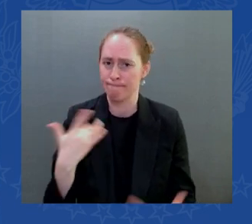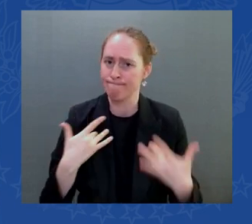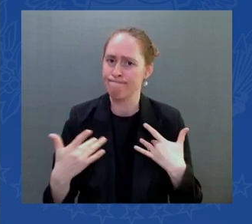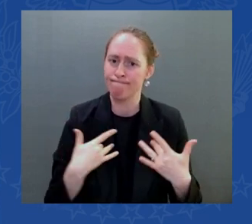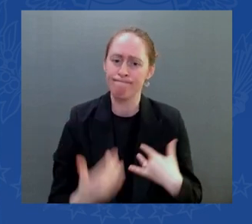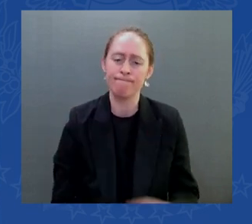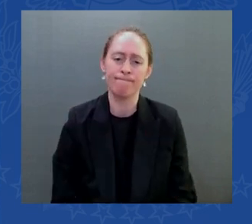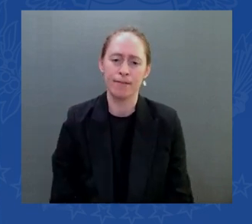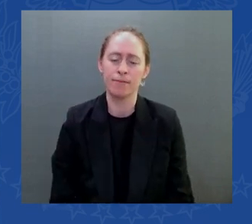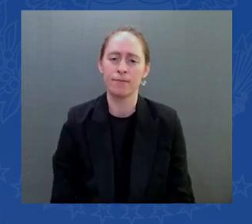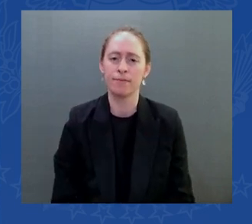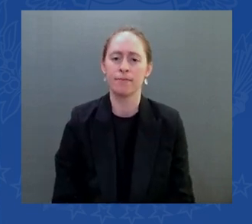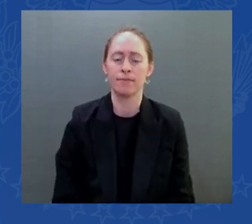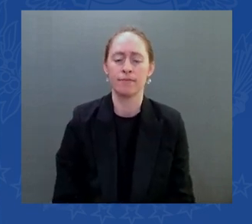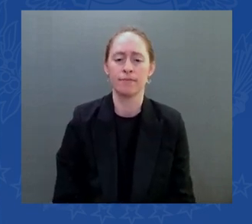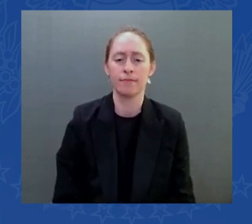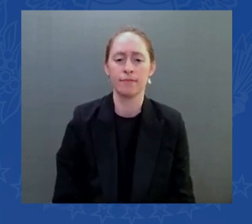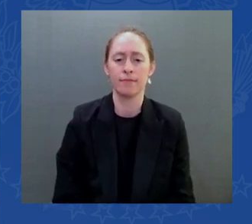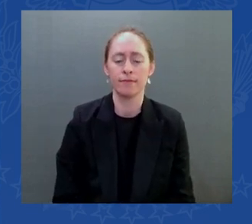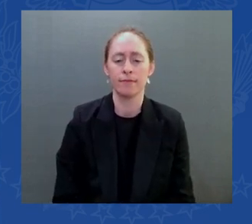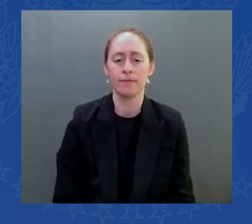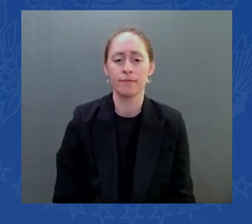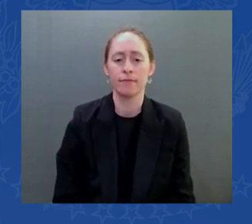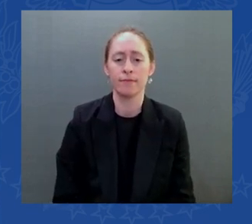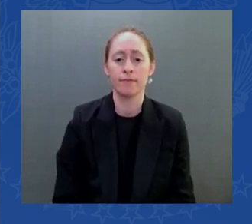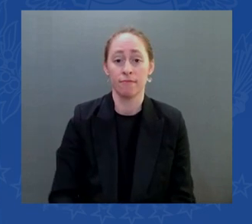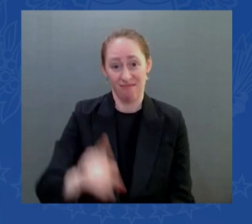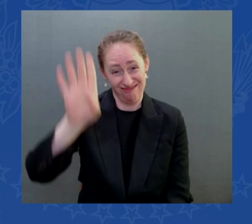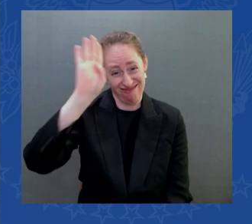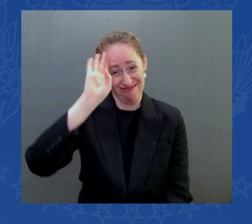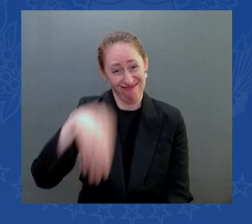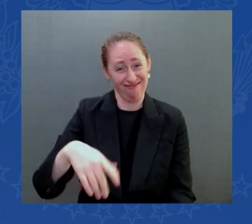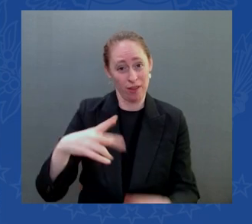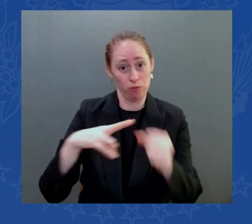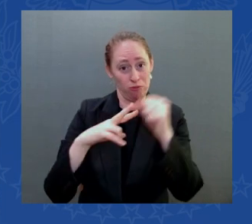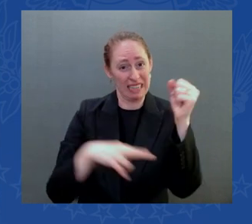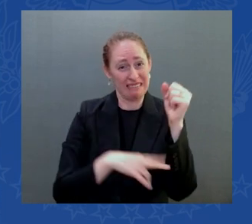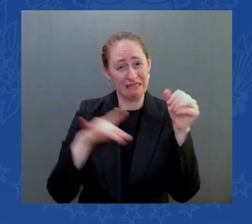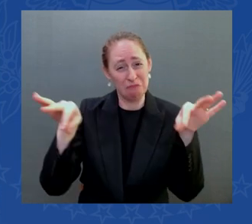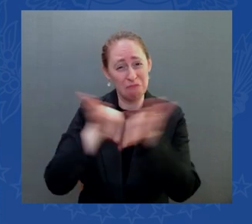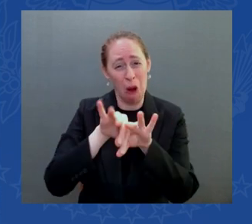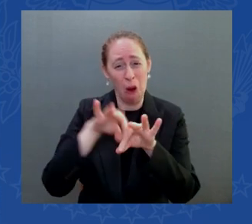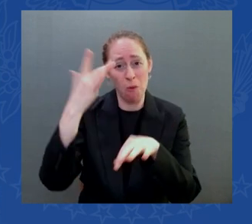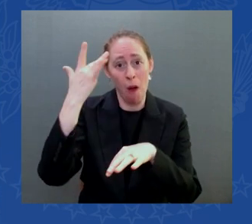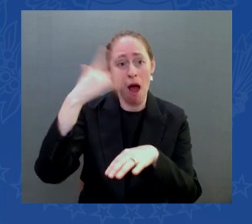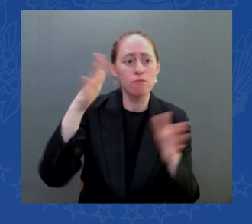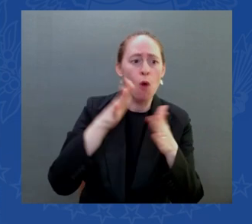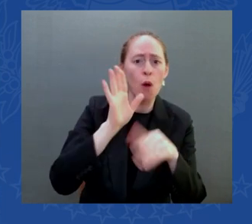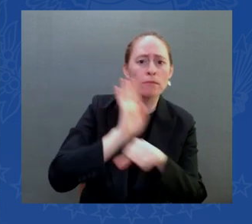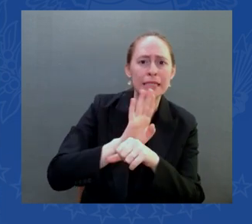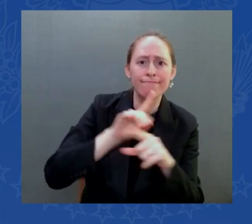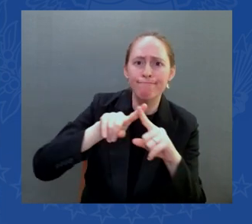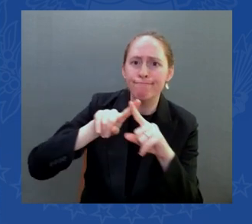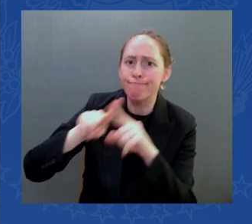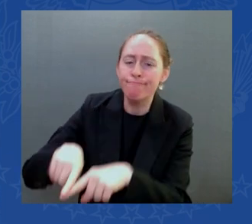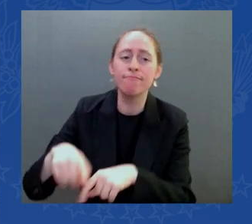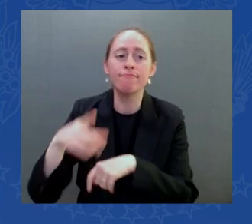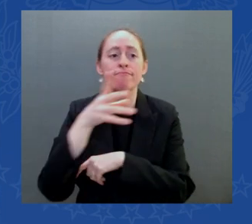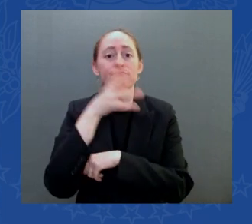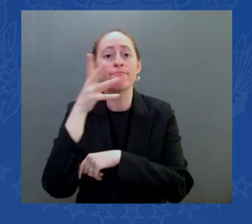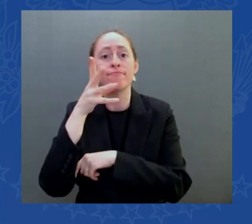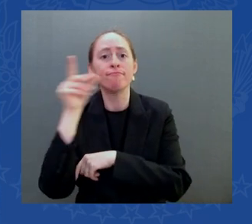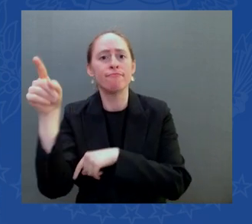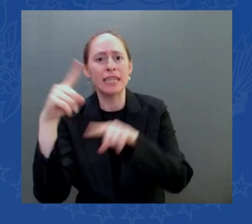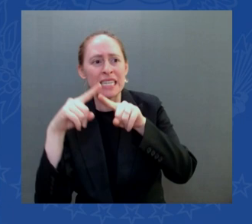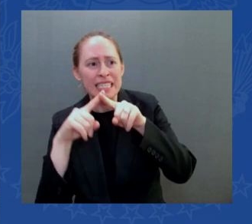towns and rural areas for farmers and small businesses let me give you an example i was just in pittsburgh not long ago i guess over a little over a month